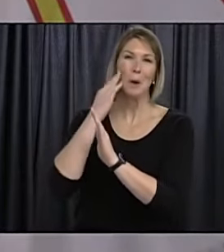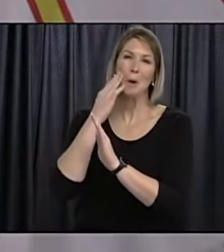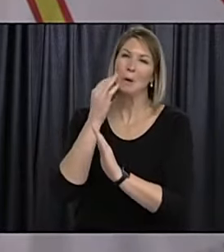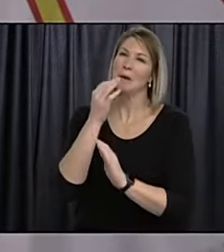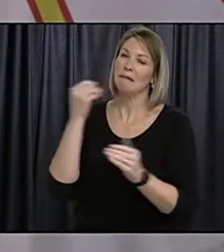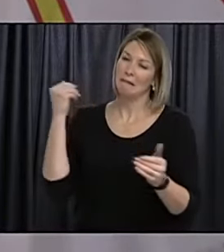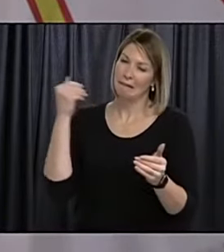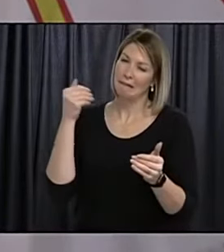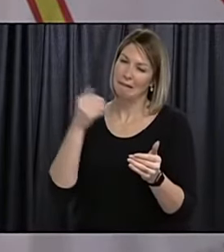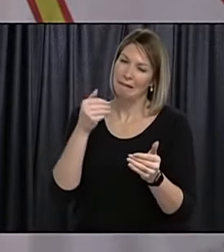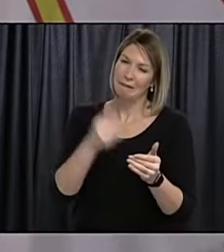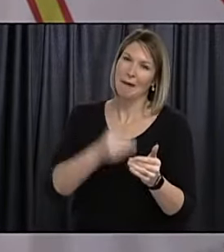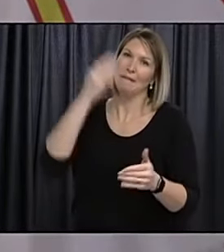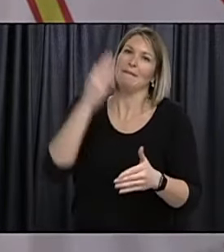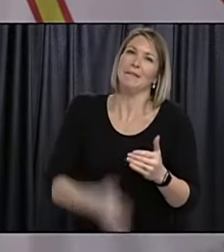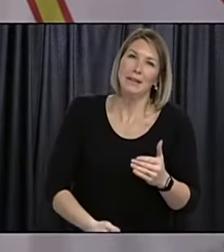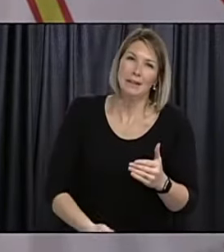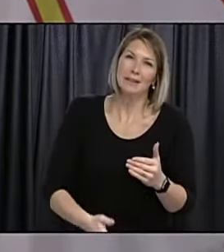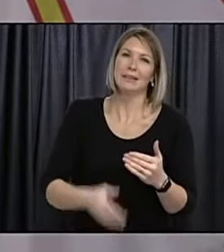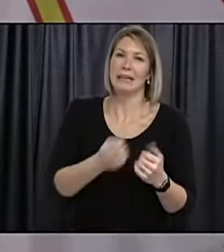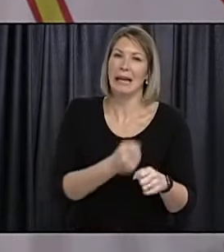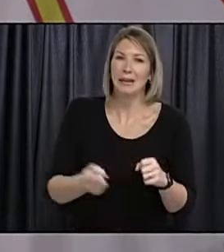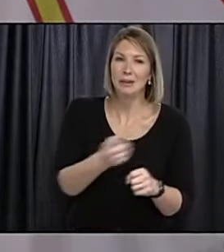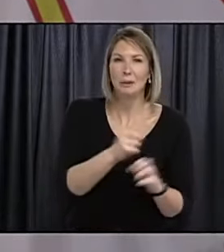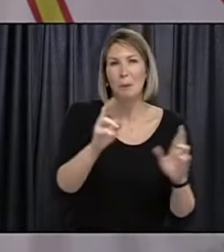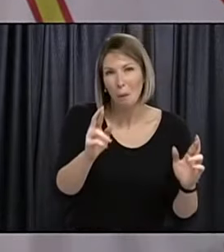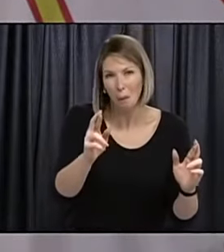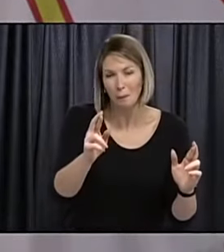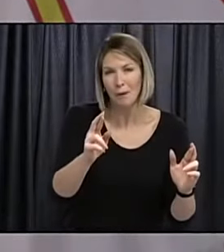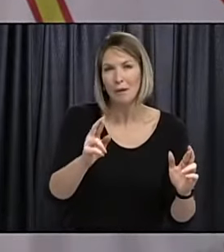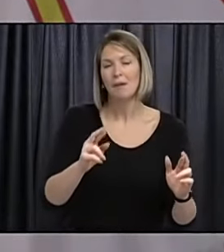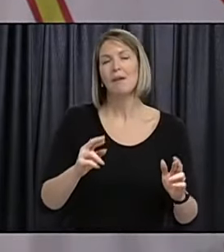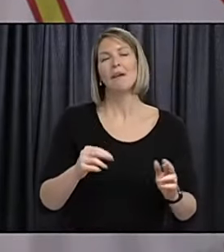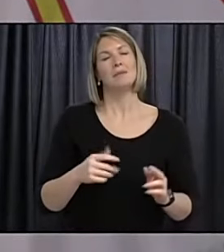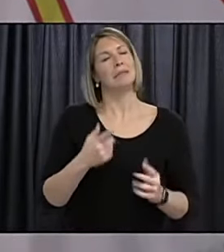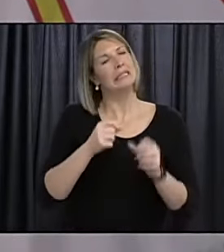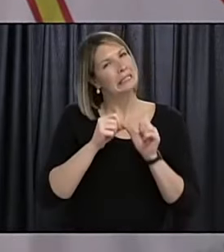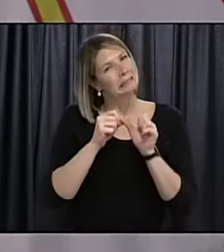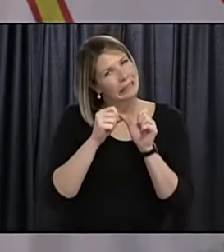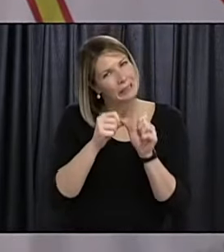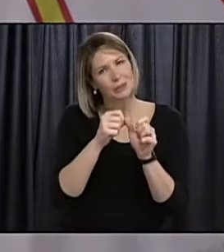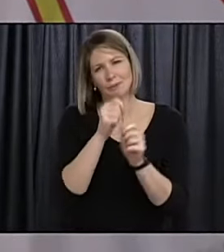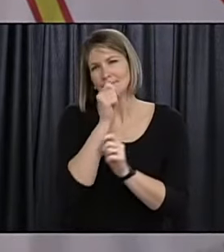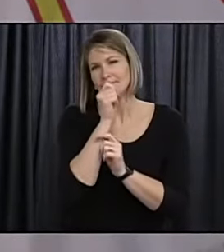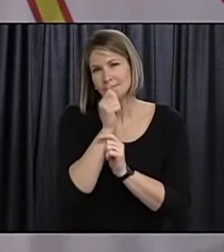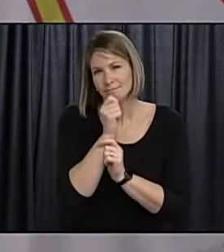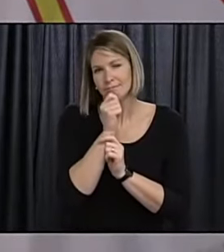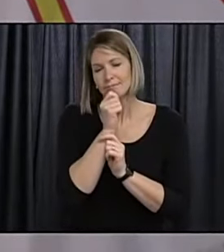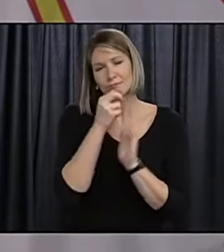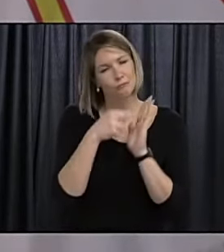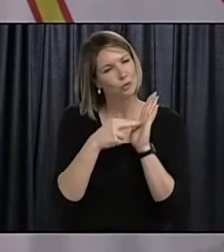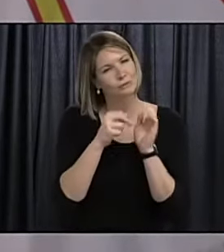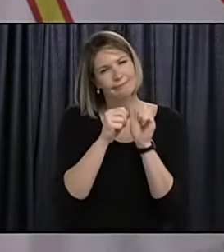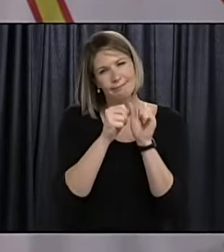and um you know hopefully it won't be too long and and we'll be on the other side of this